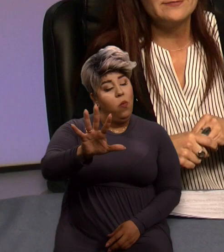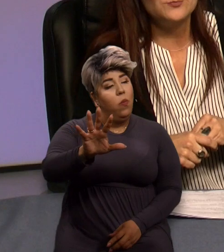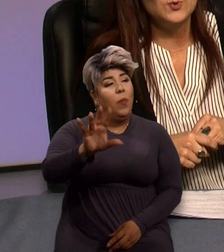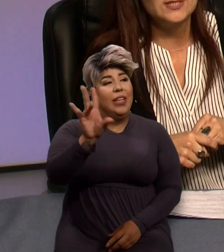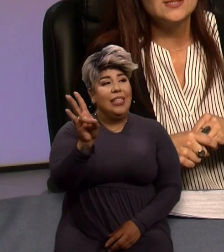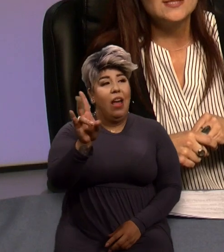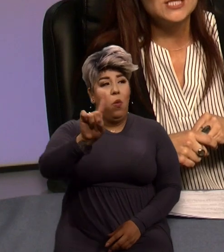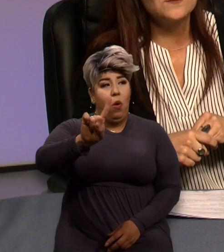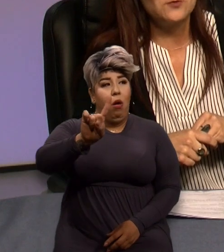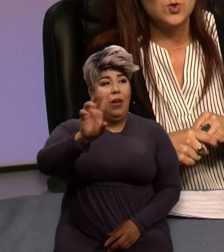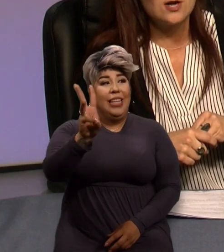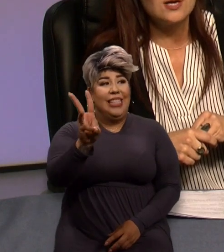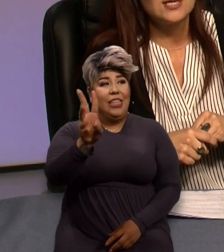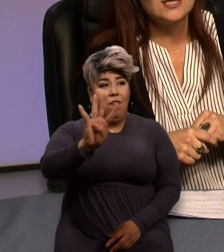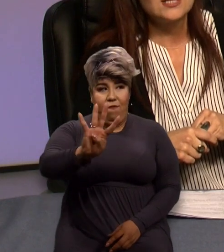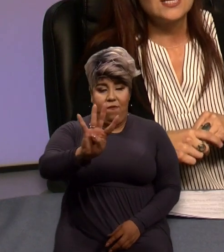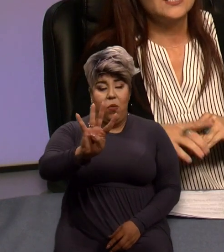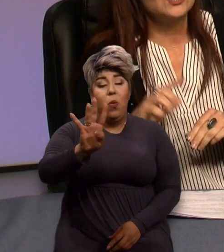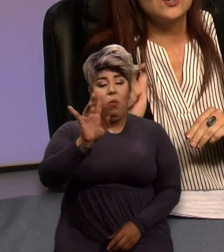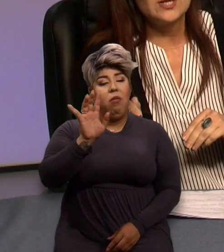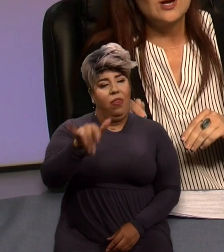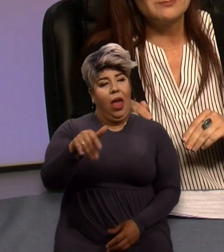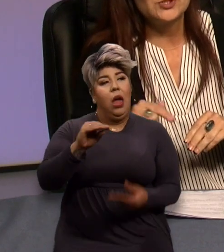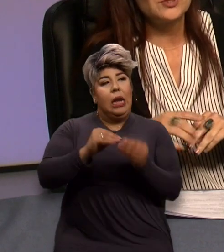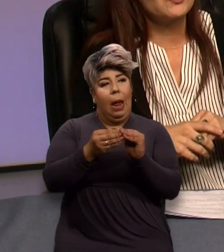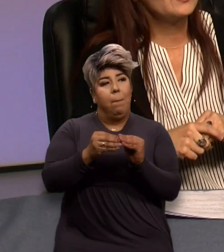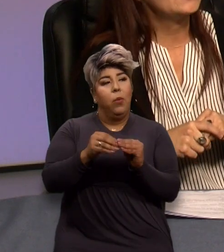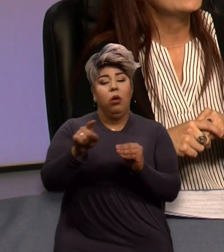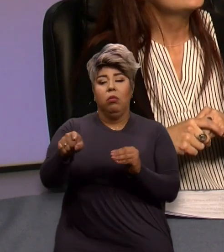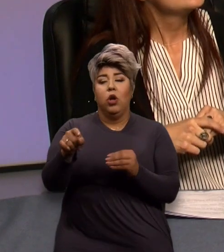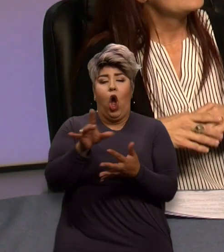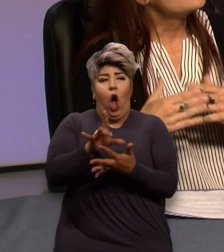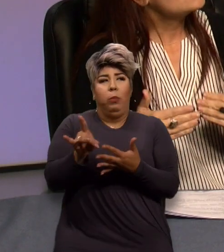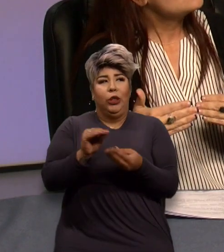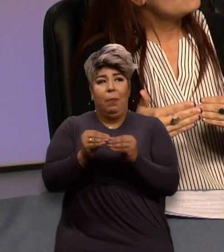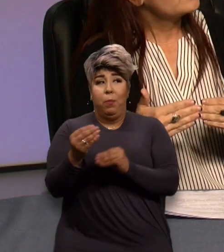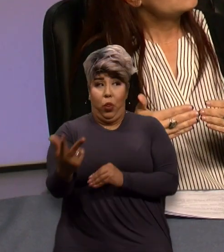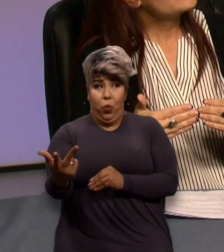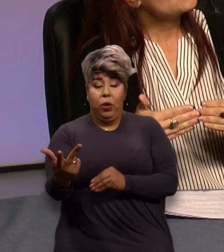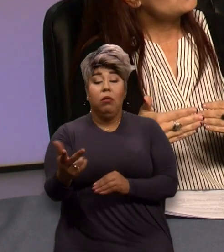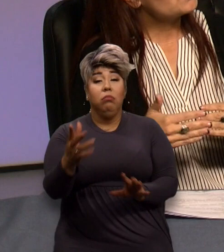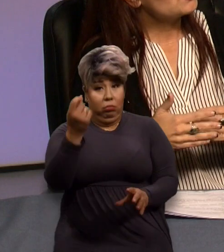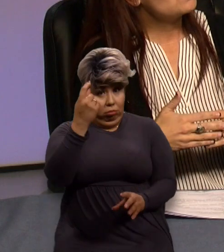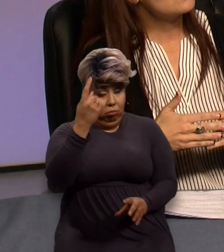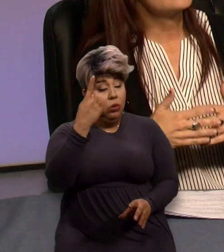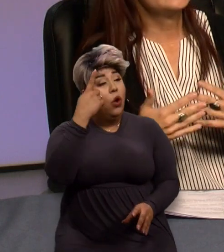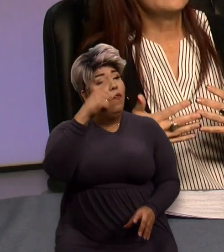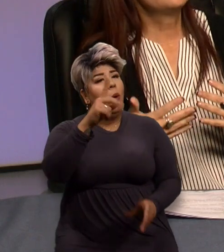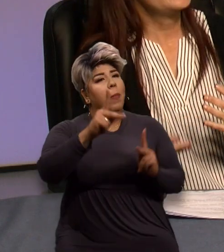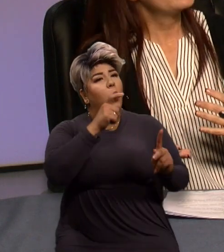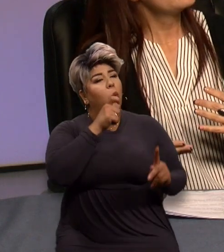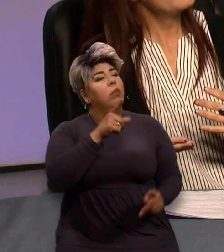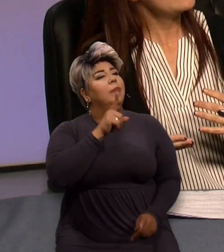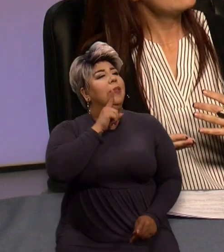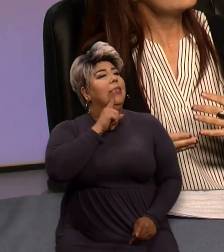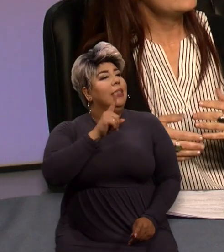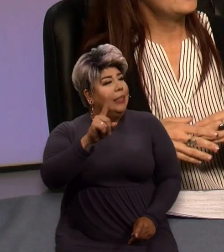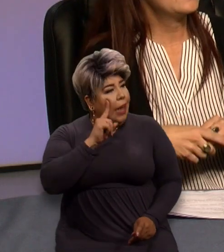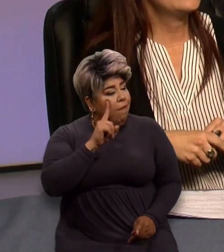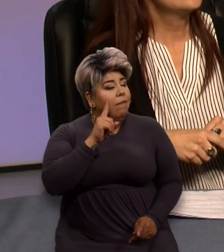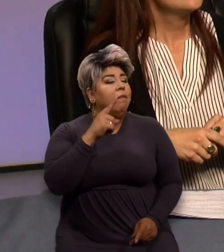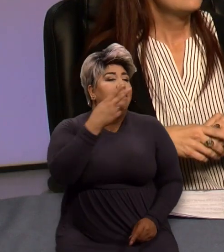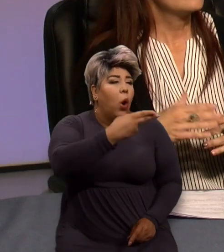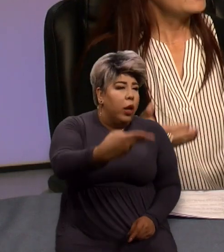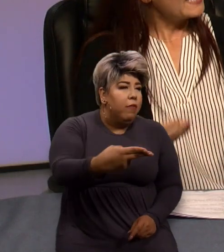-7164. And then you go on option three. And this is for individuals who are deaf or hearing impaired